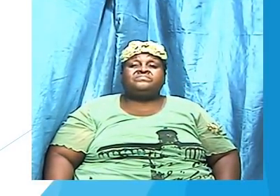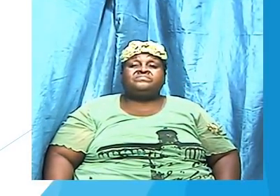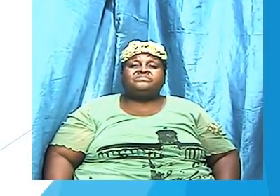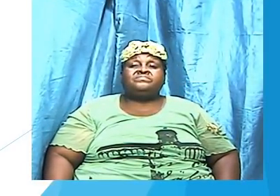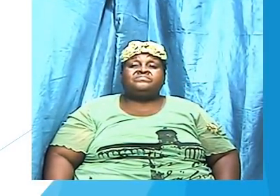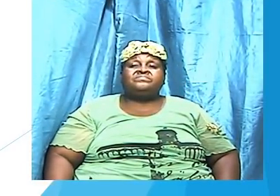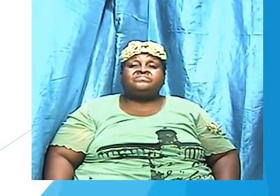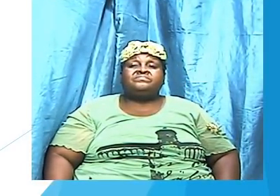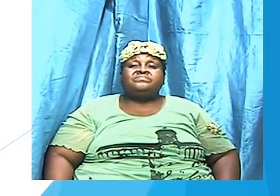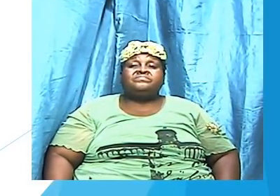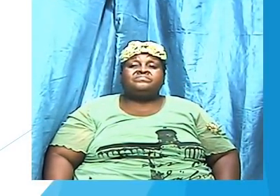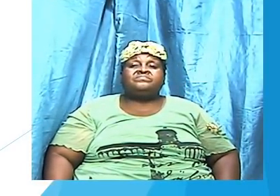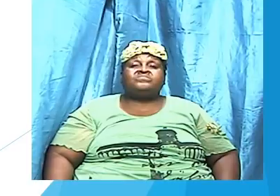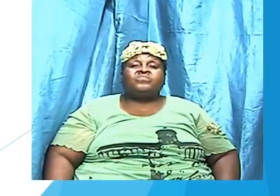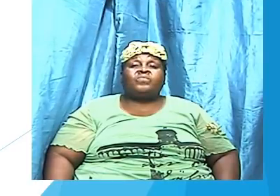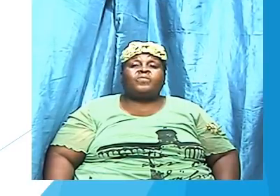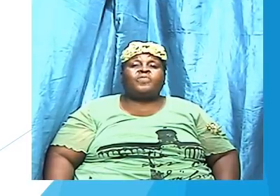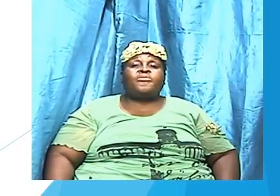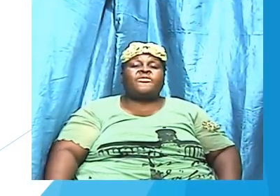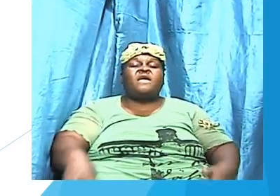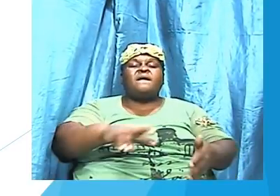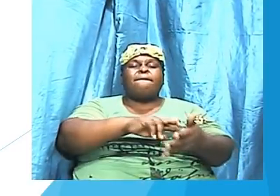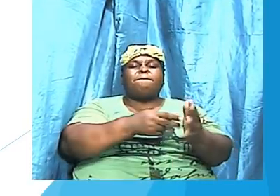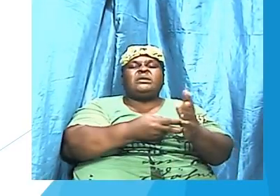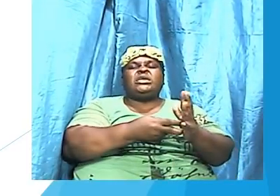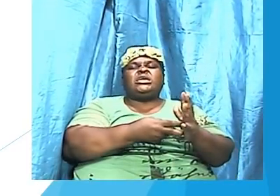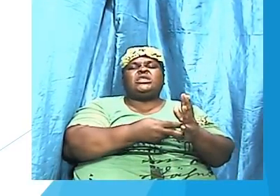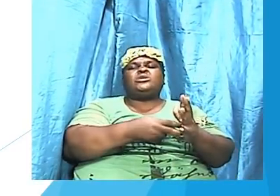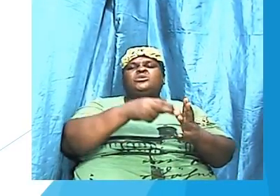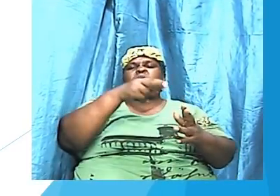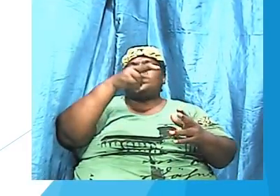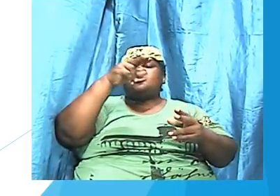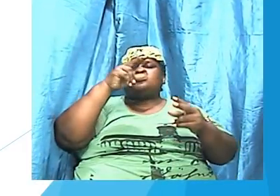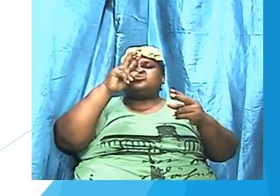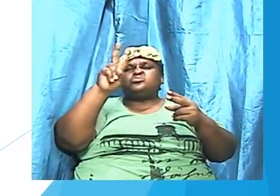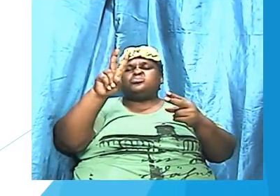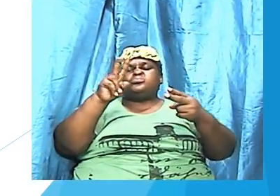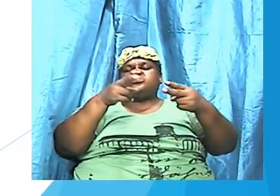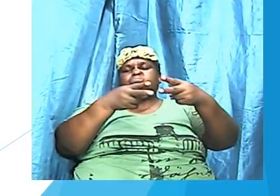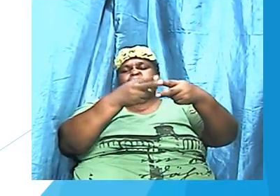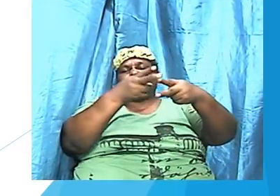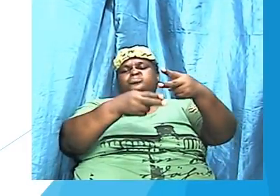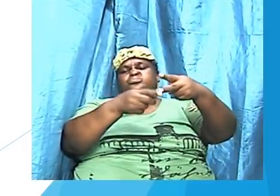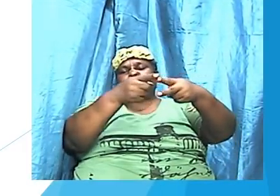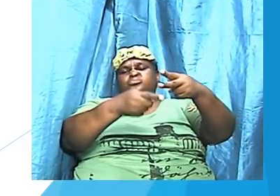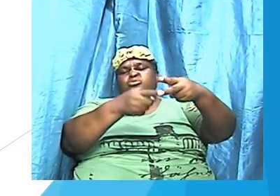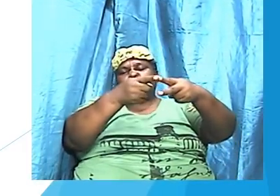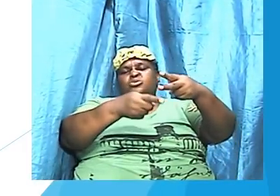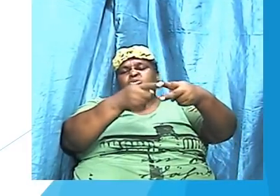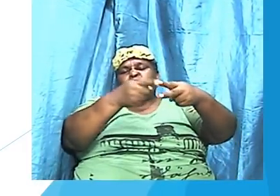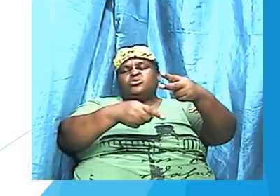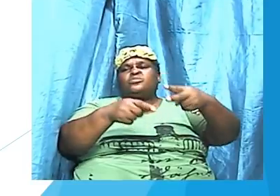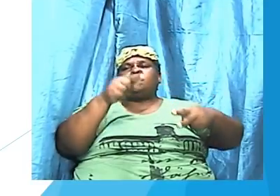The phrase two-edged is from the Greek word